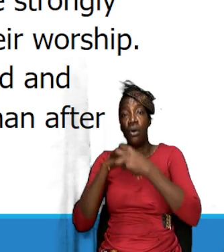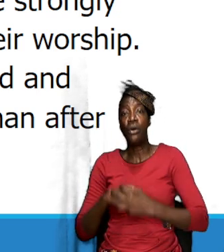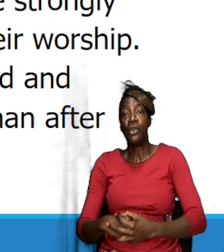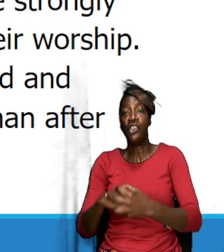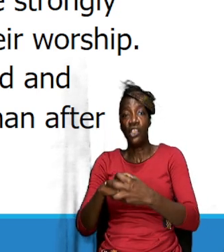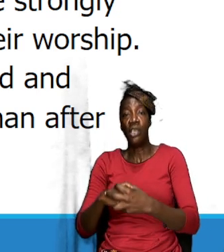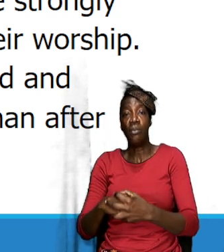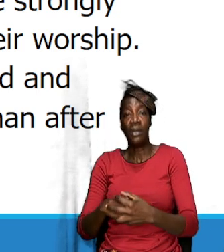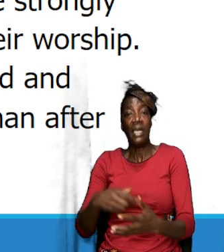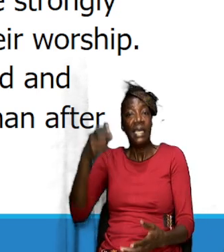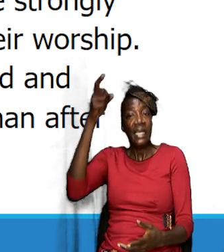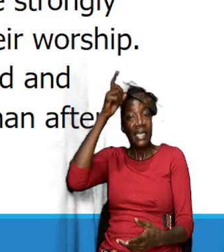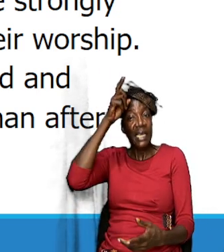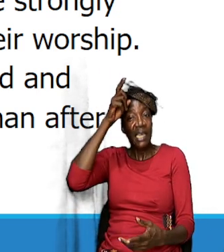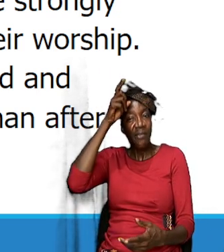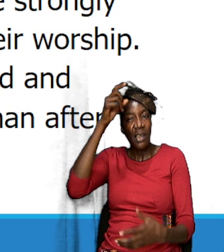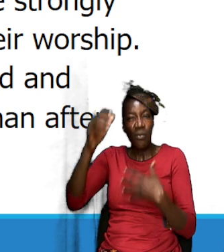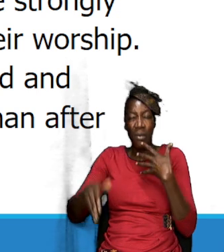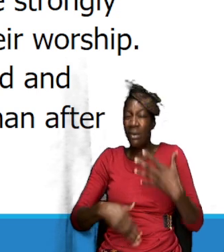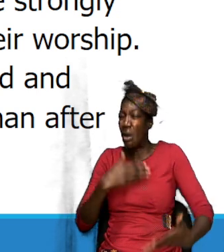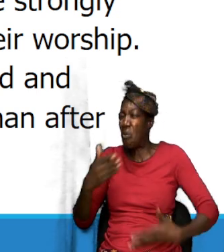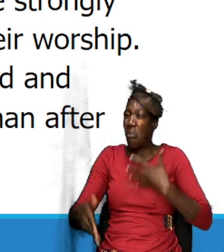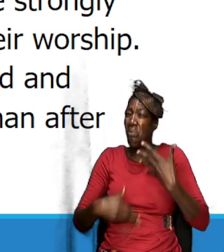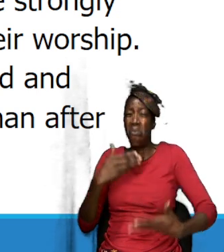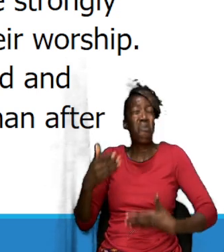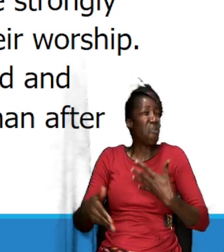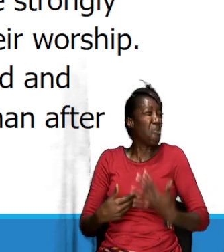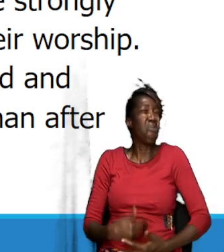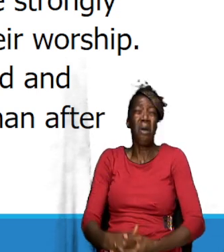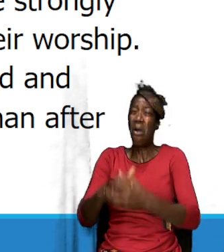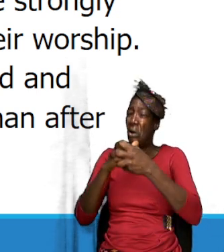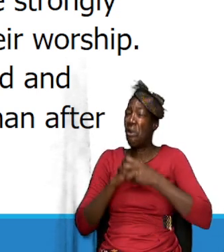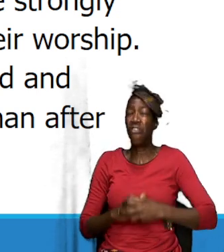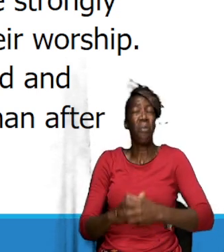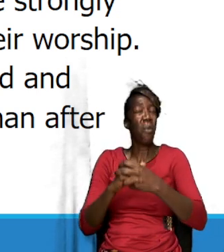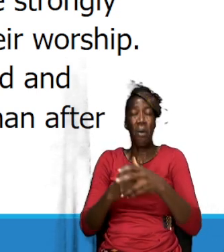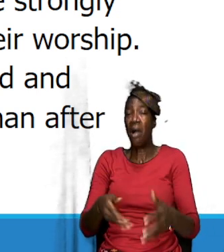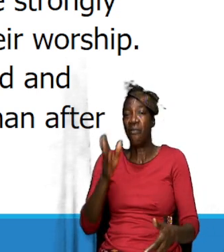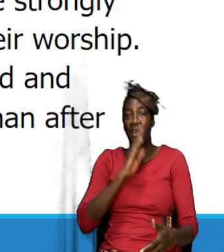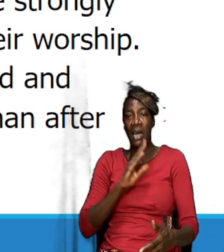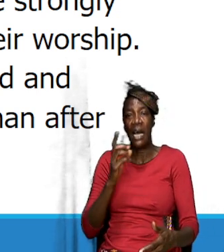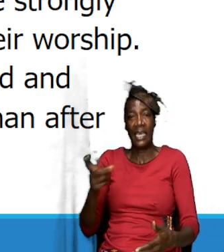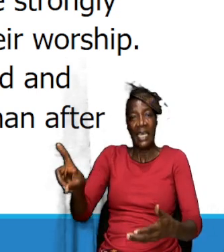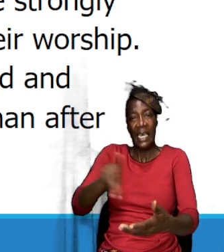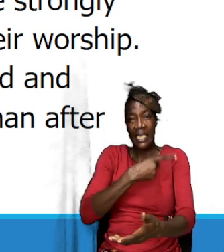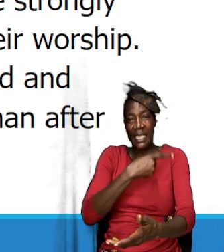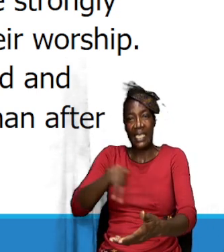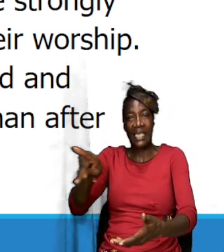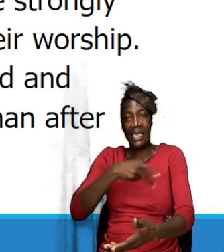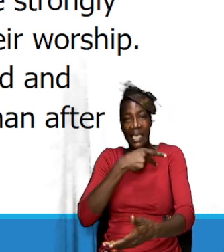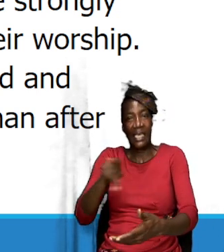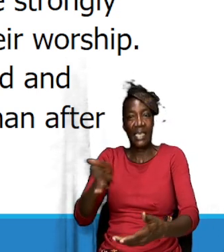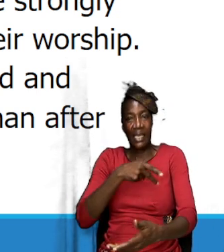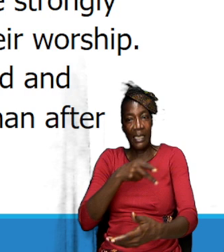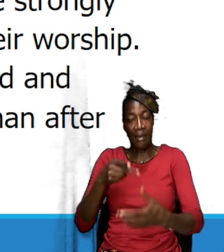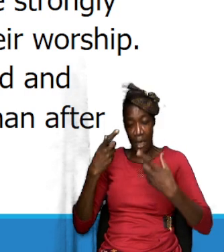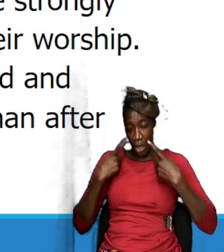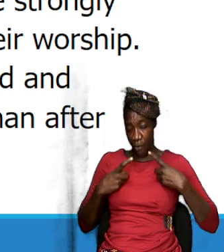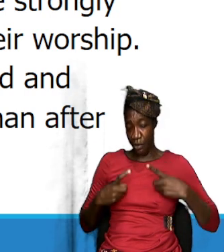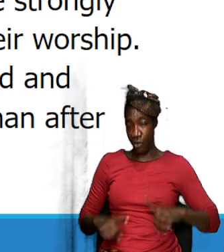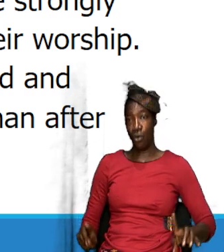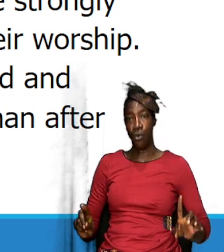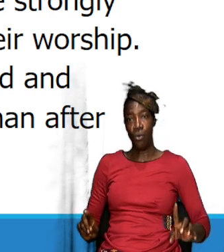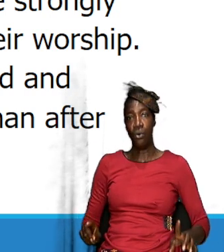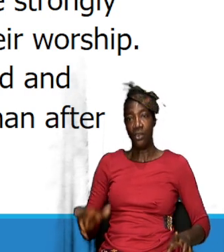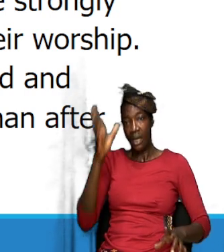worshiper of God and he danced out of his clothes as it was and he was a man after God's own heart so we know he was a man